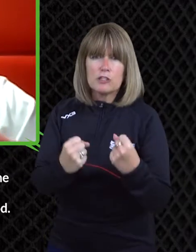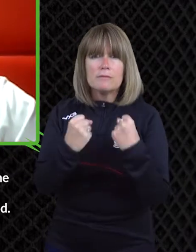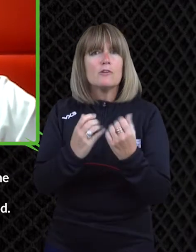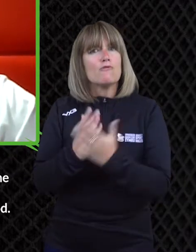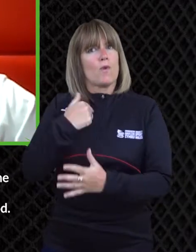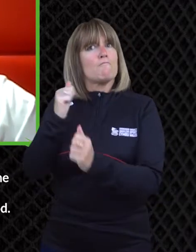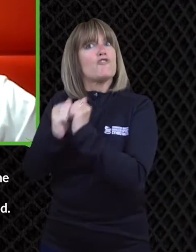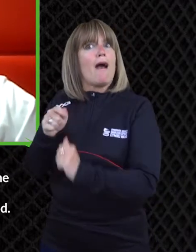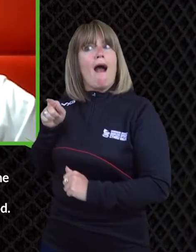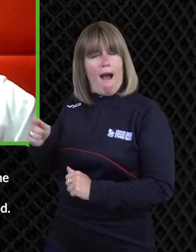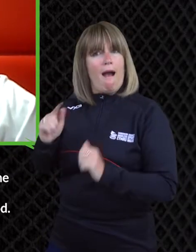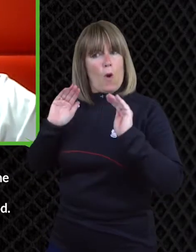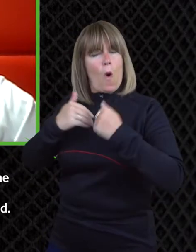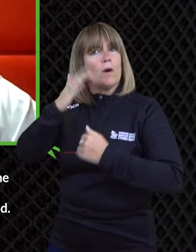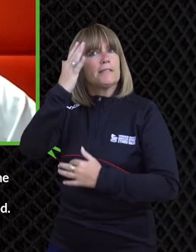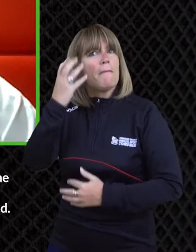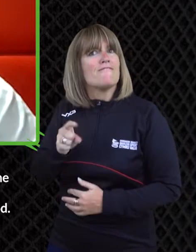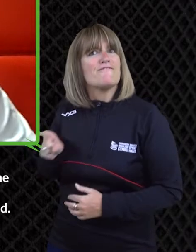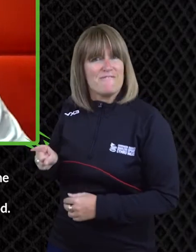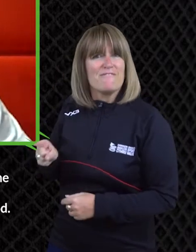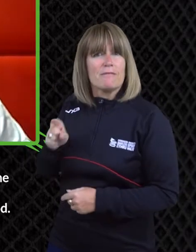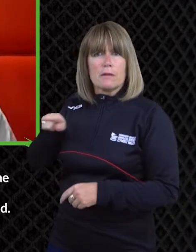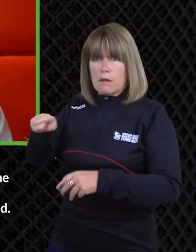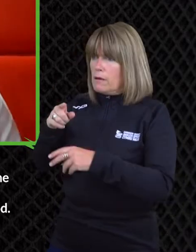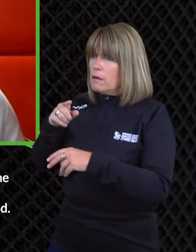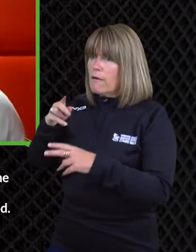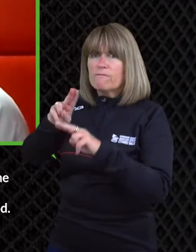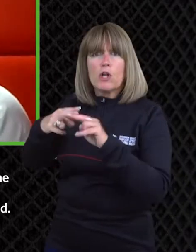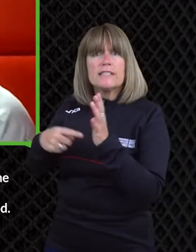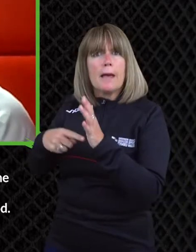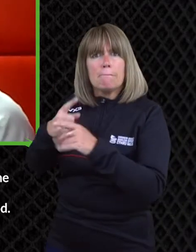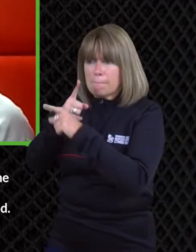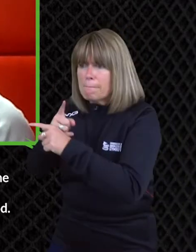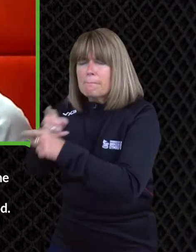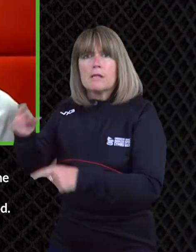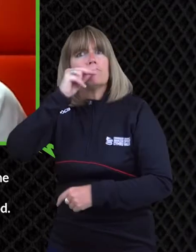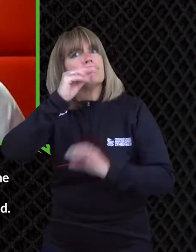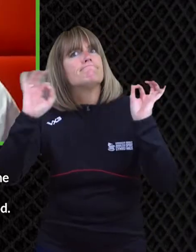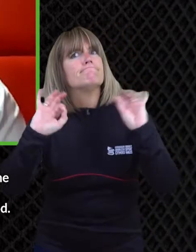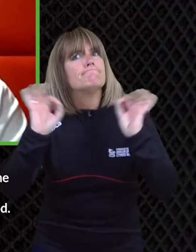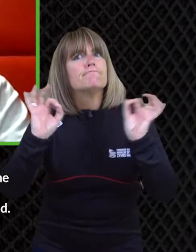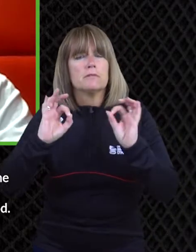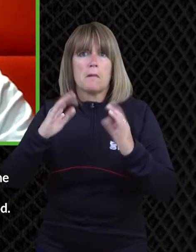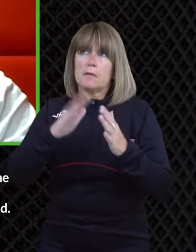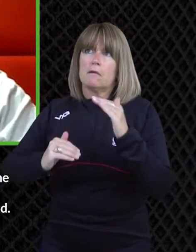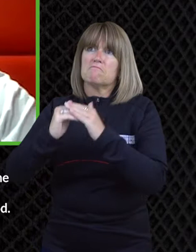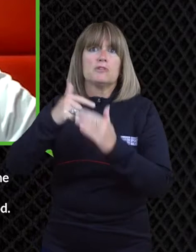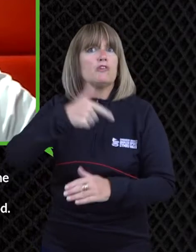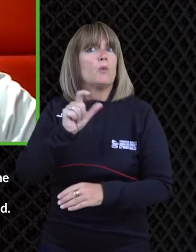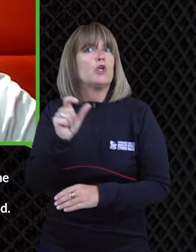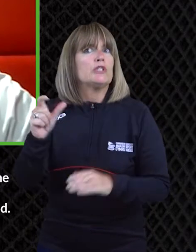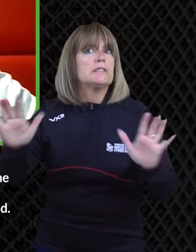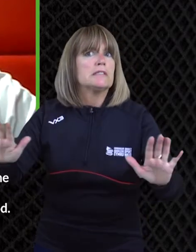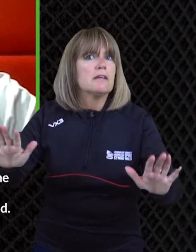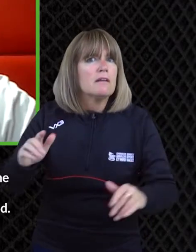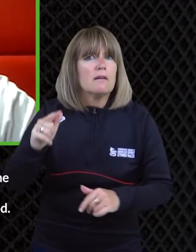autistic brother um he's in full-time care um non uh verbal up to a point 200 words ish i think i